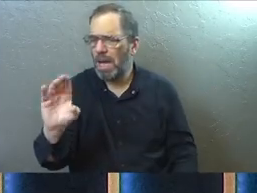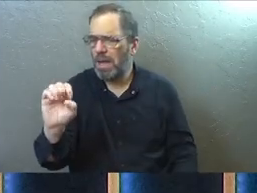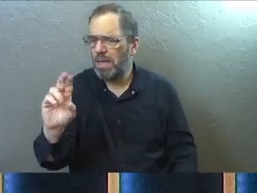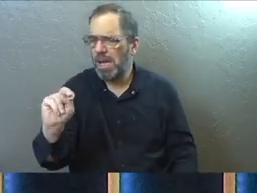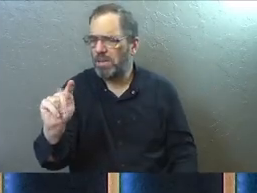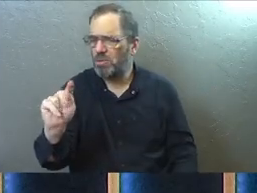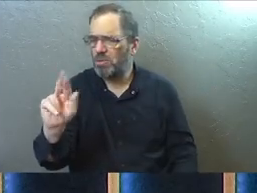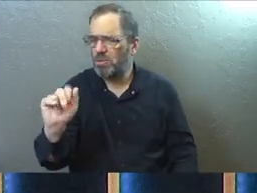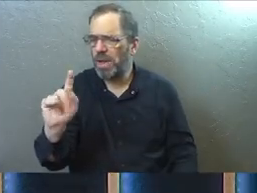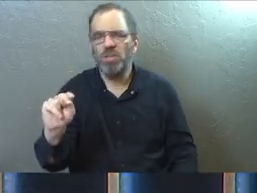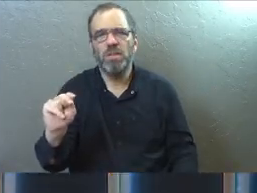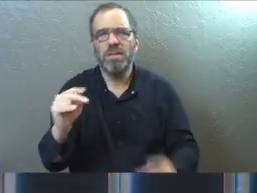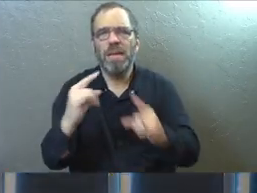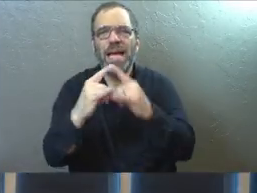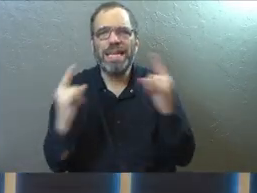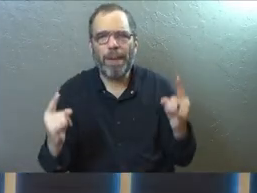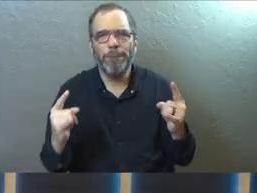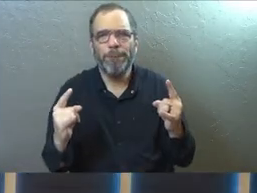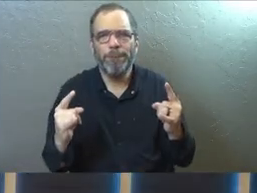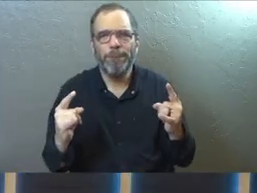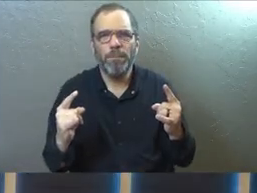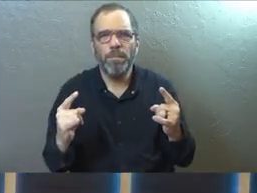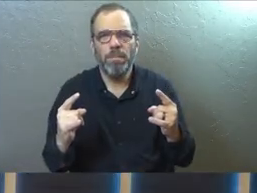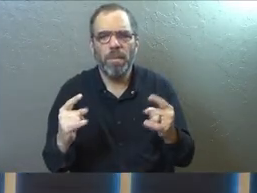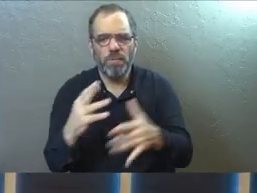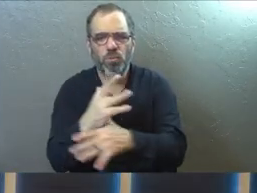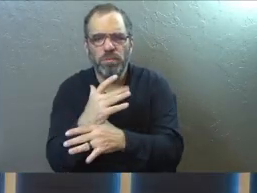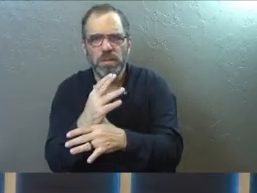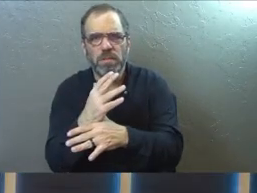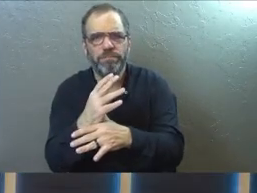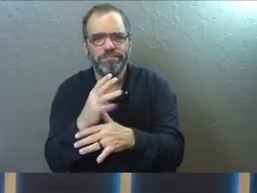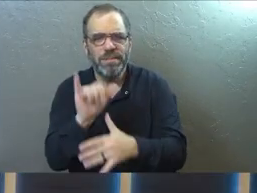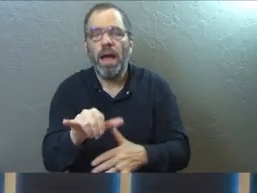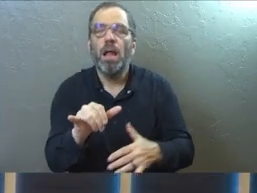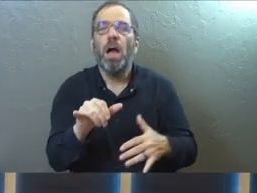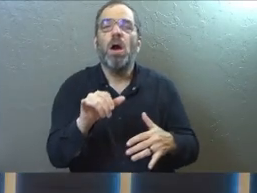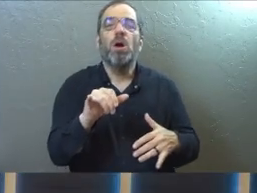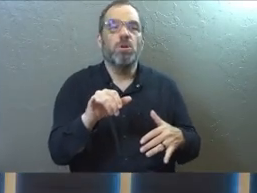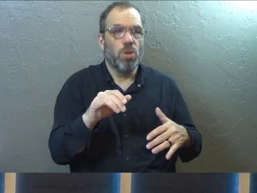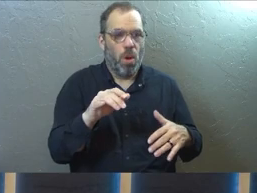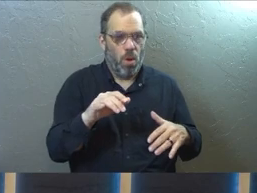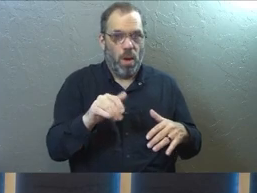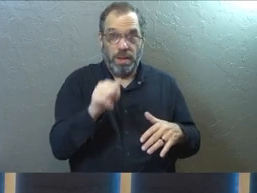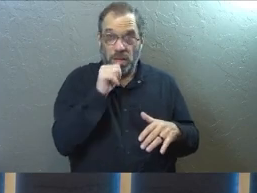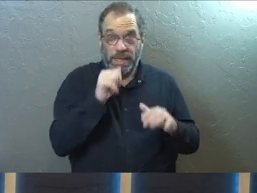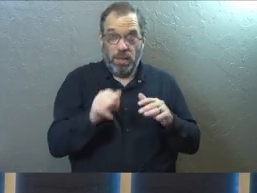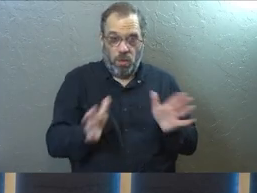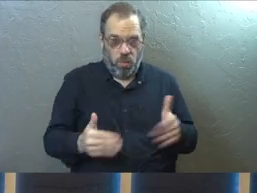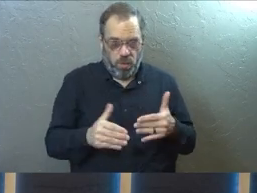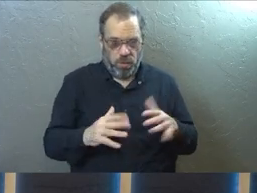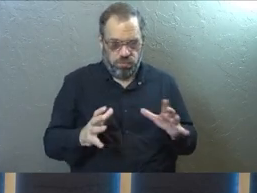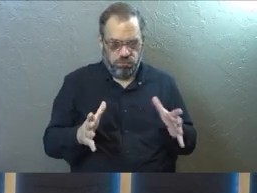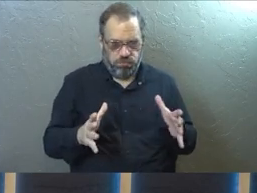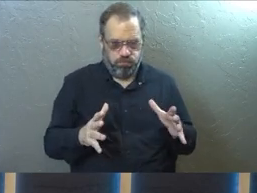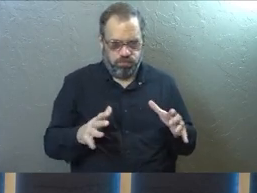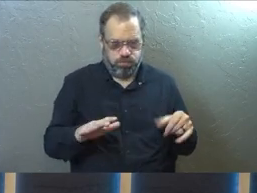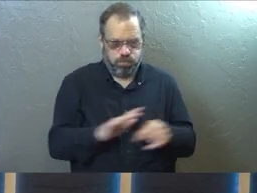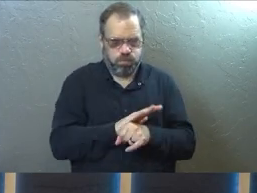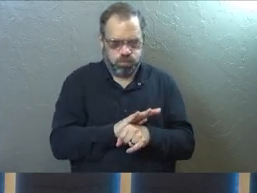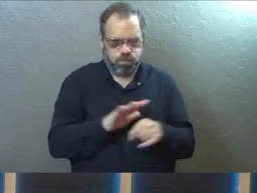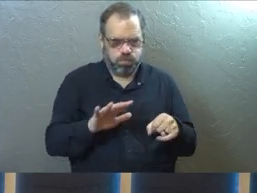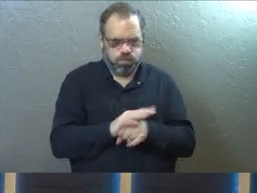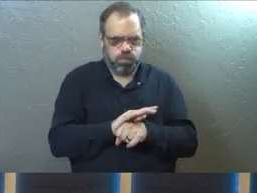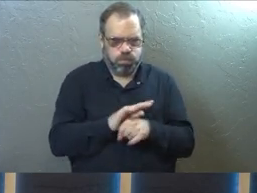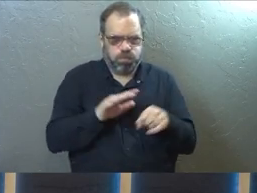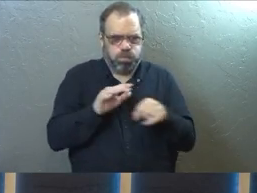Yes, you are risking that. So there's a moment where they had filled up their secret room and they were becoming